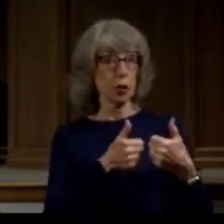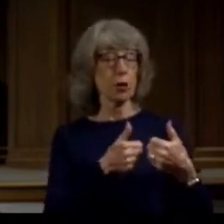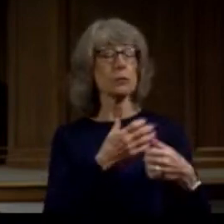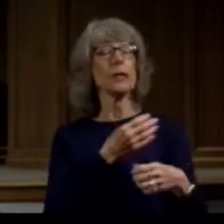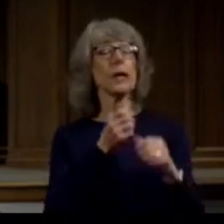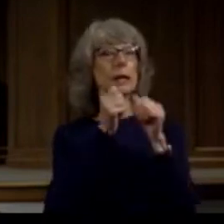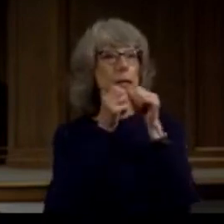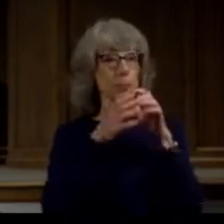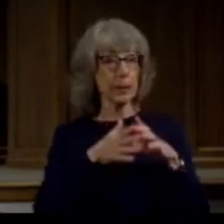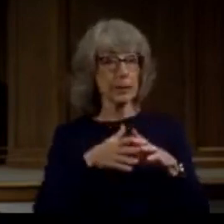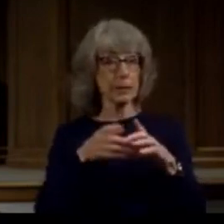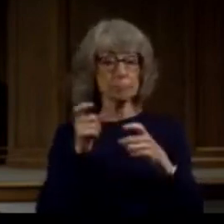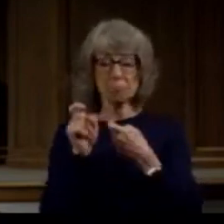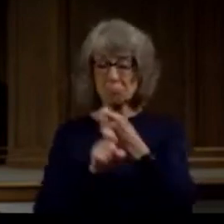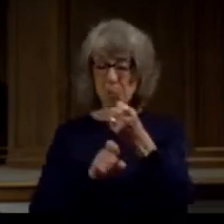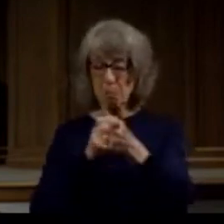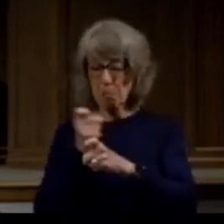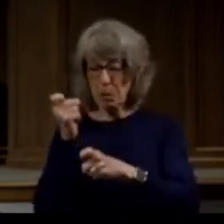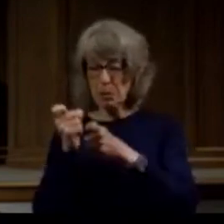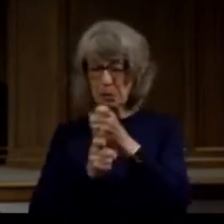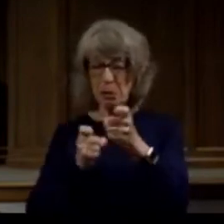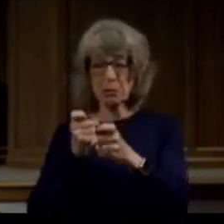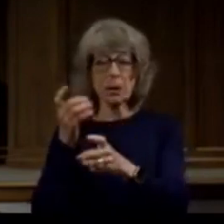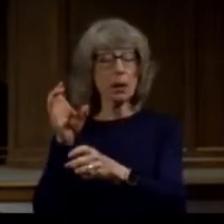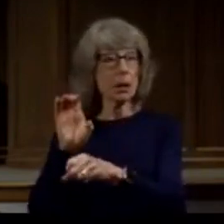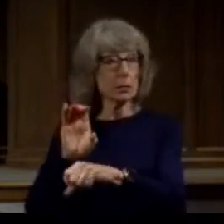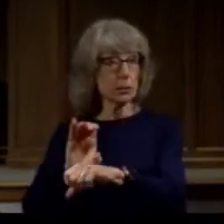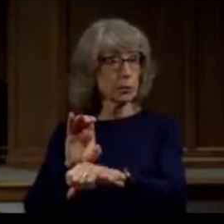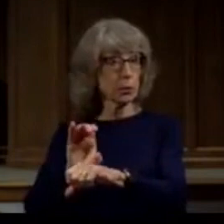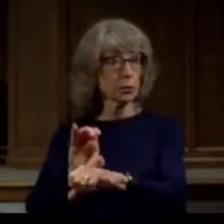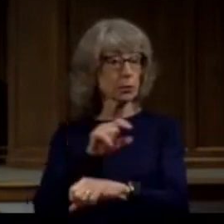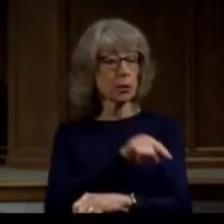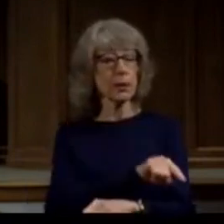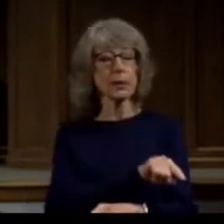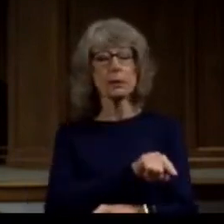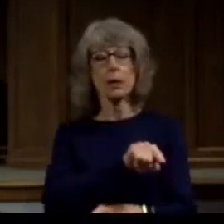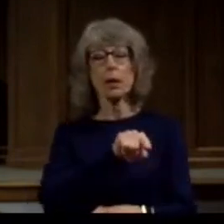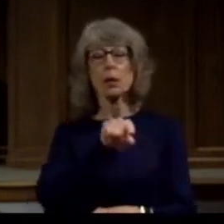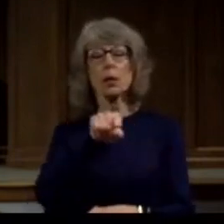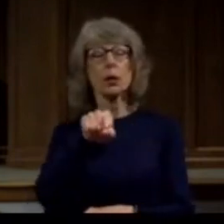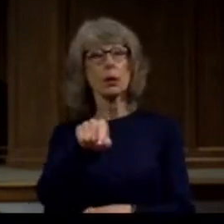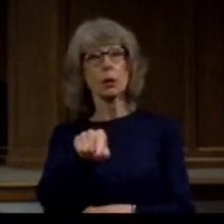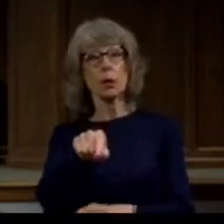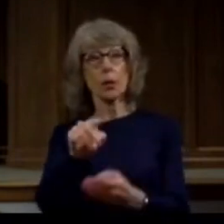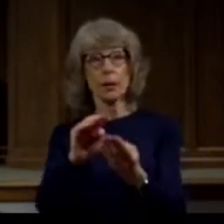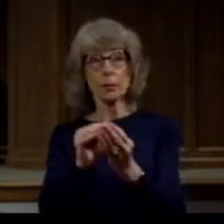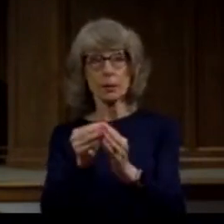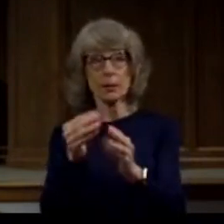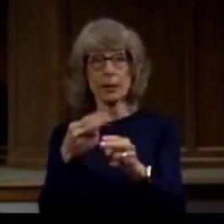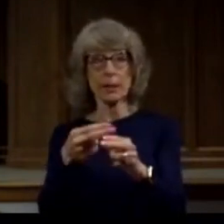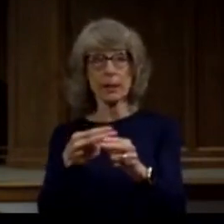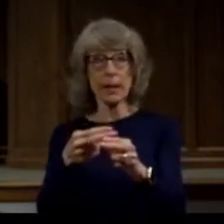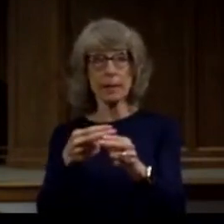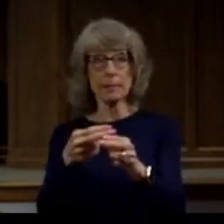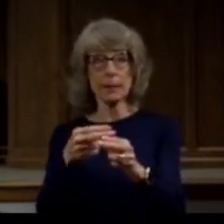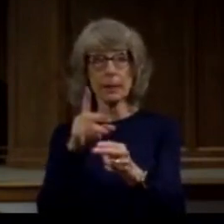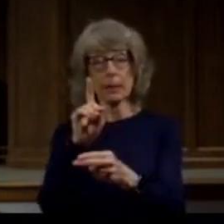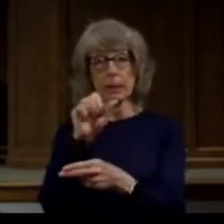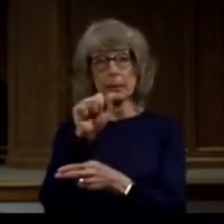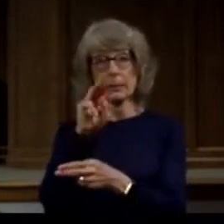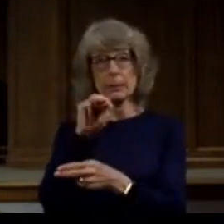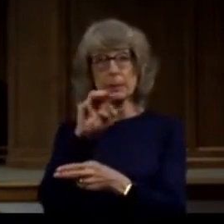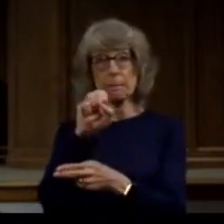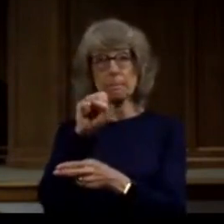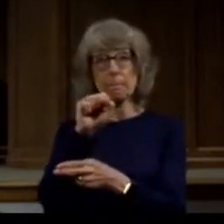to persecute the church, and he is on his way to Damascus to do so. When we find him in Acts chapter 22,